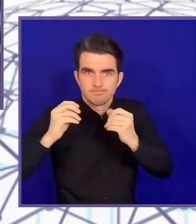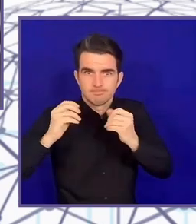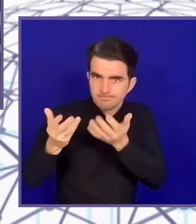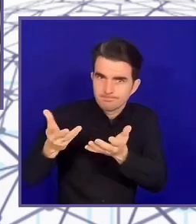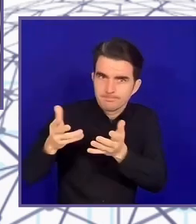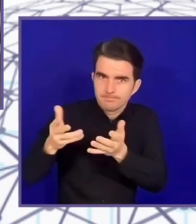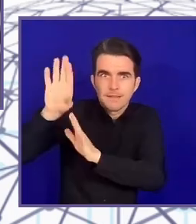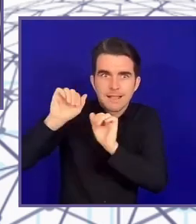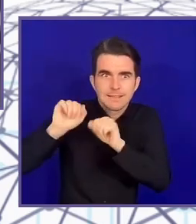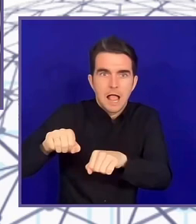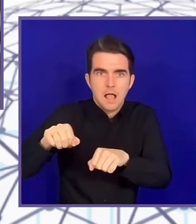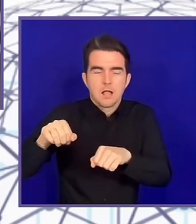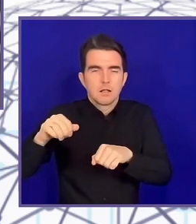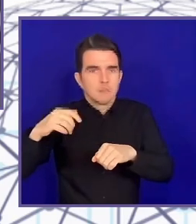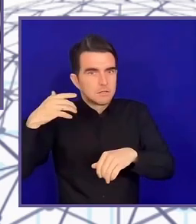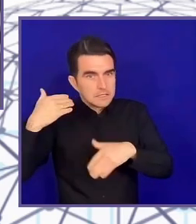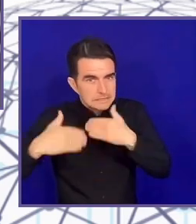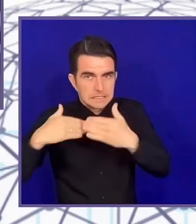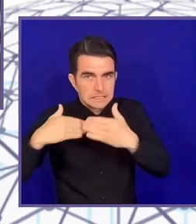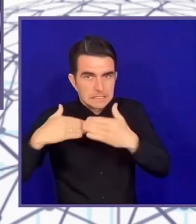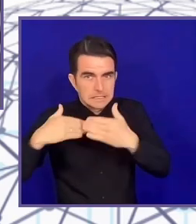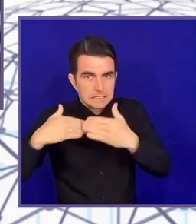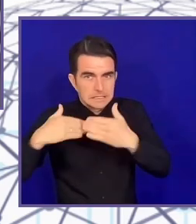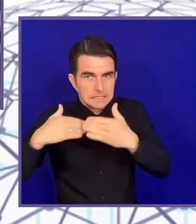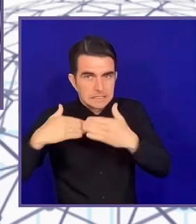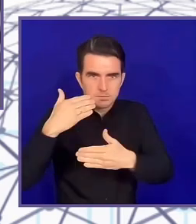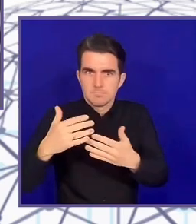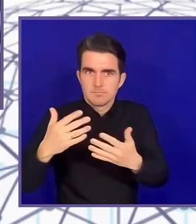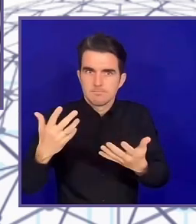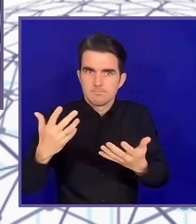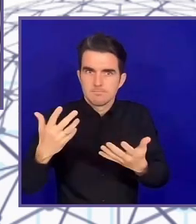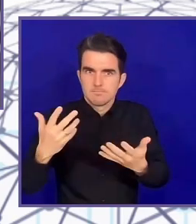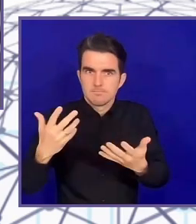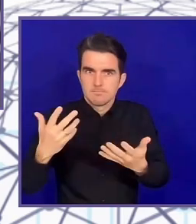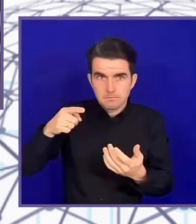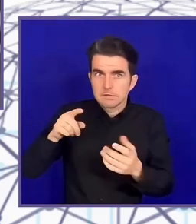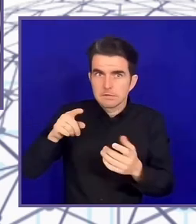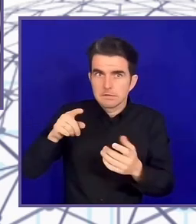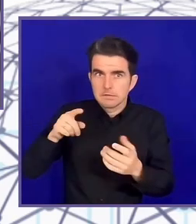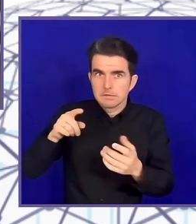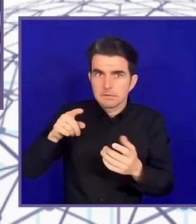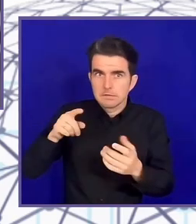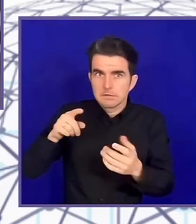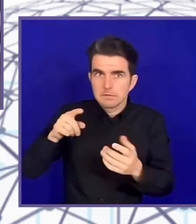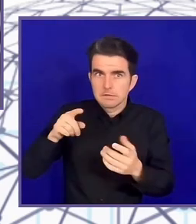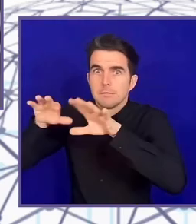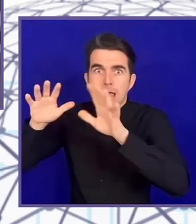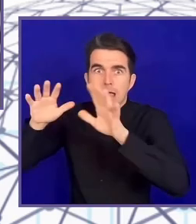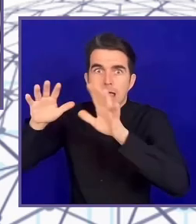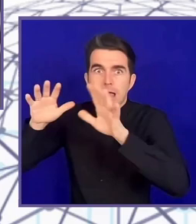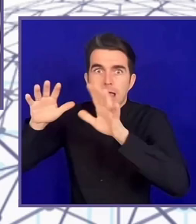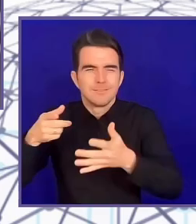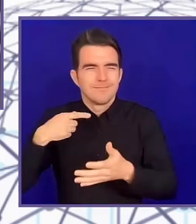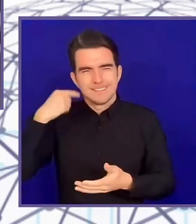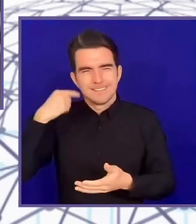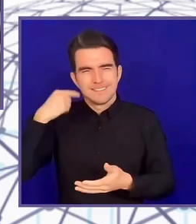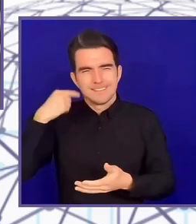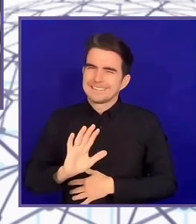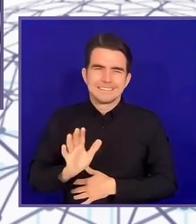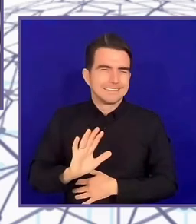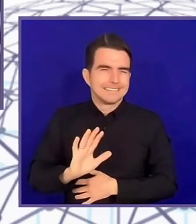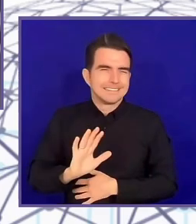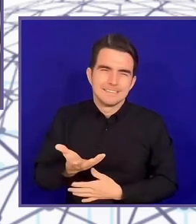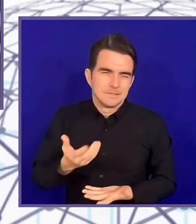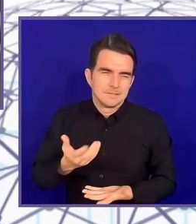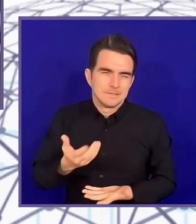trial a very small number and see how we make that work. But a second point that you raised was the